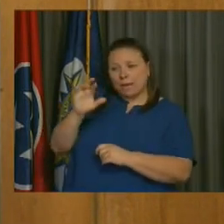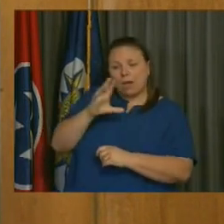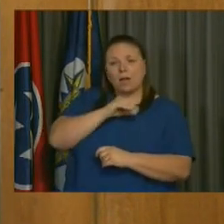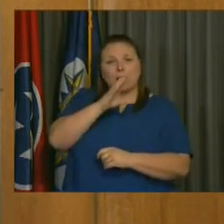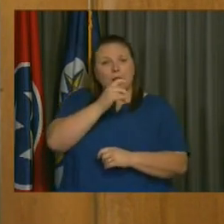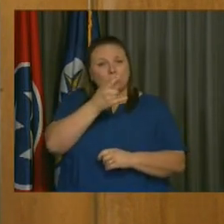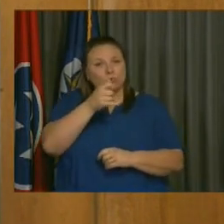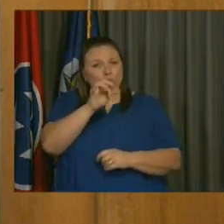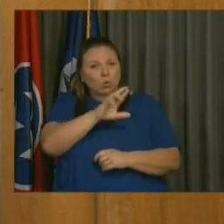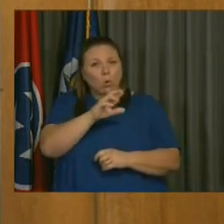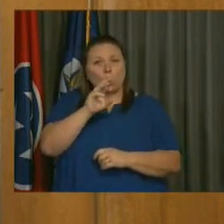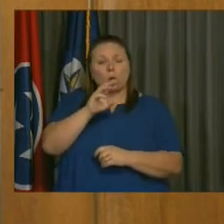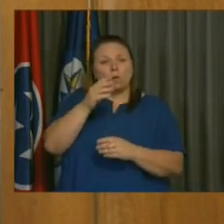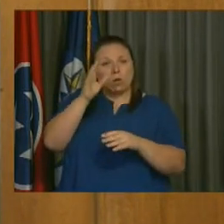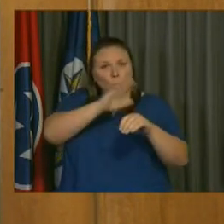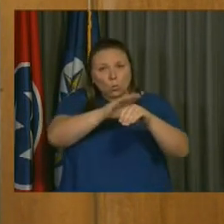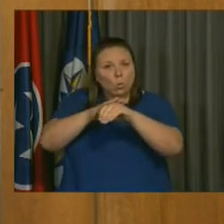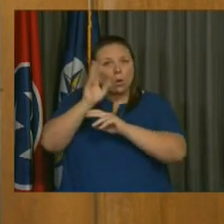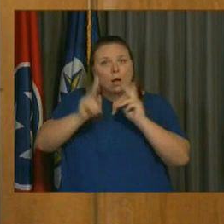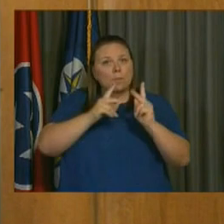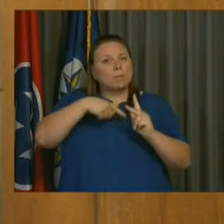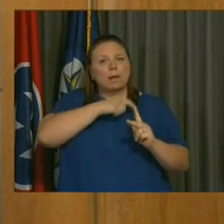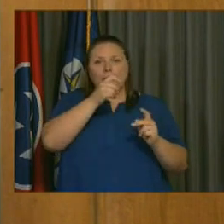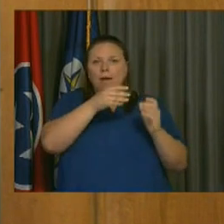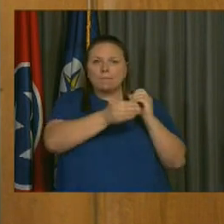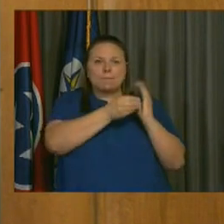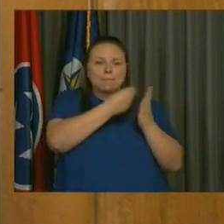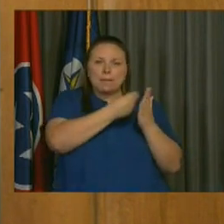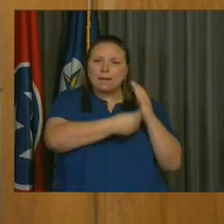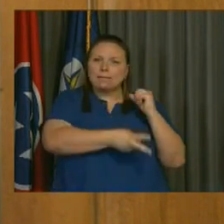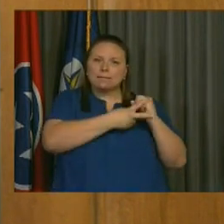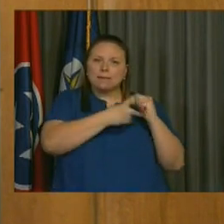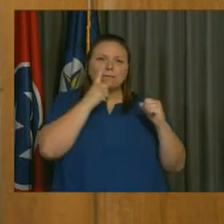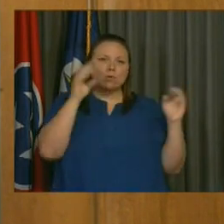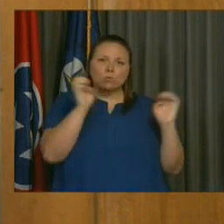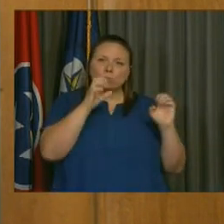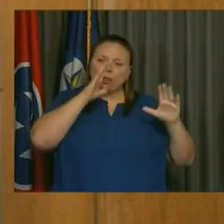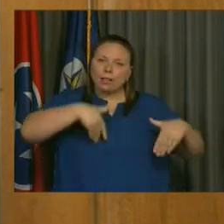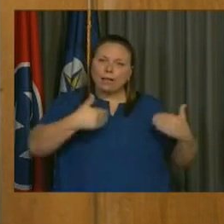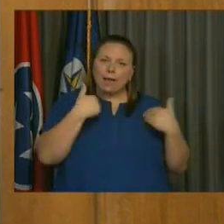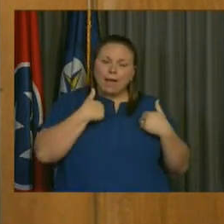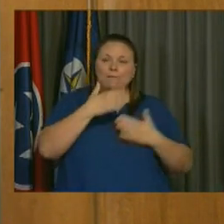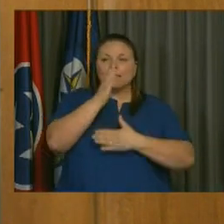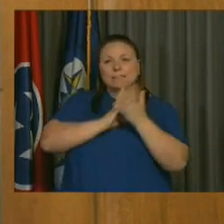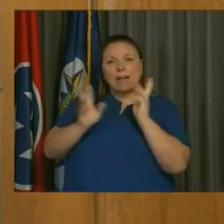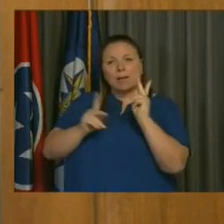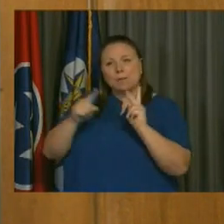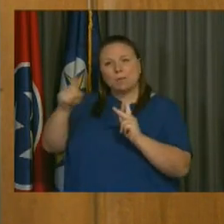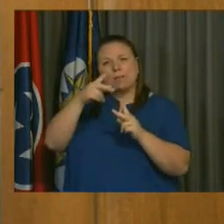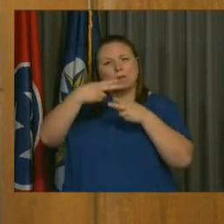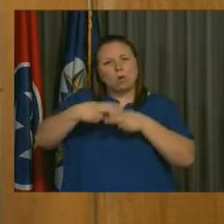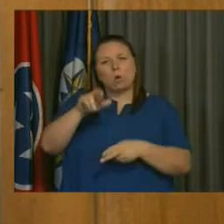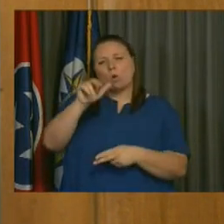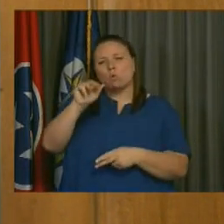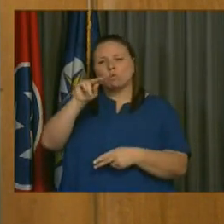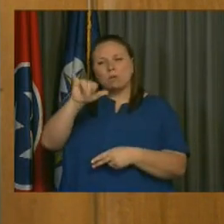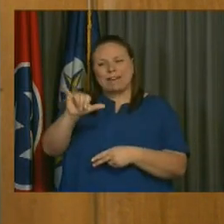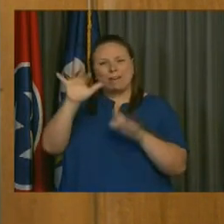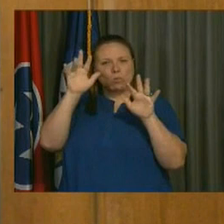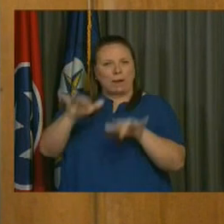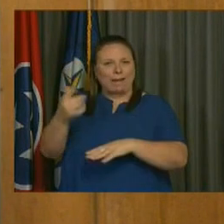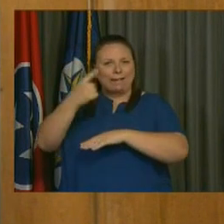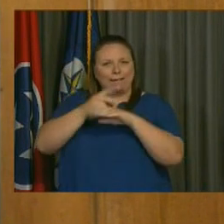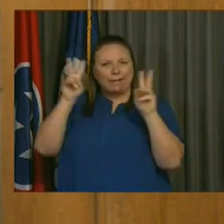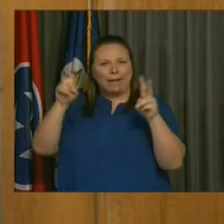that Metro did not have rainy day funds. Some local governments include so-called rainy day monies within their general fund,